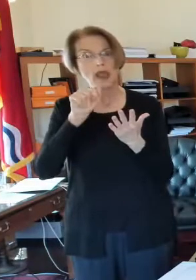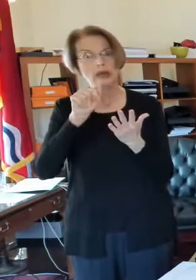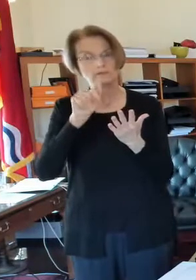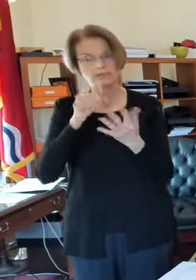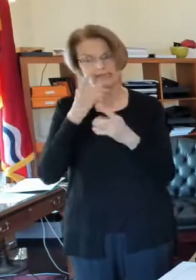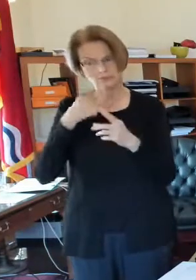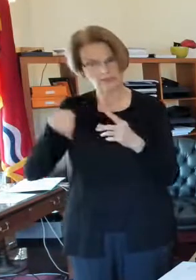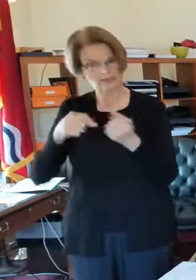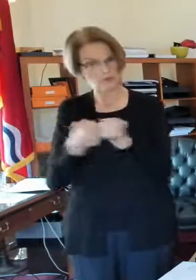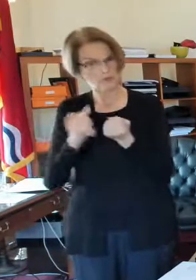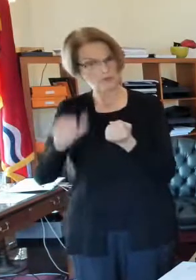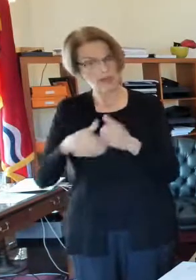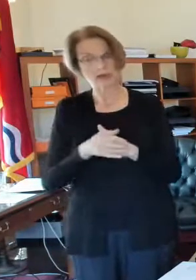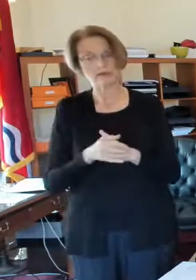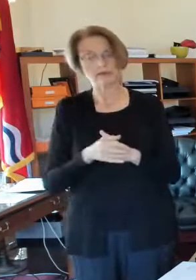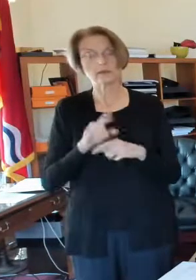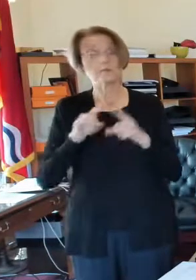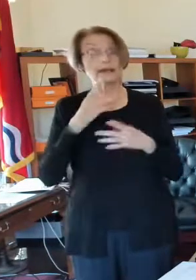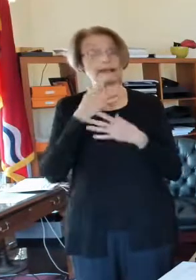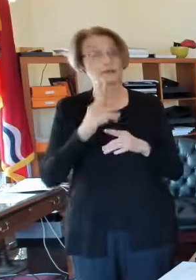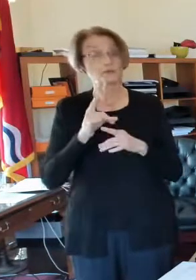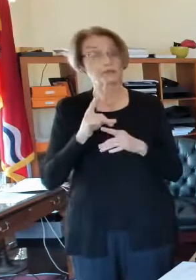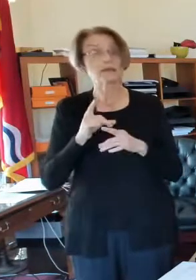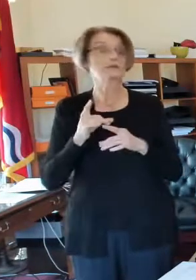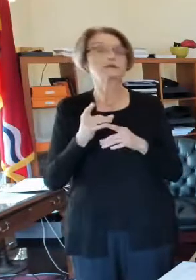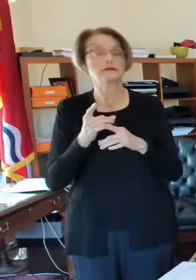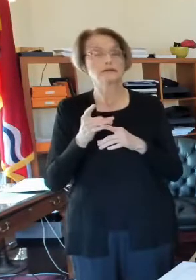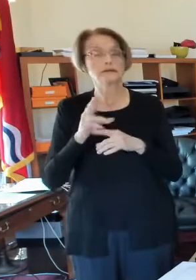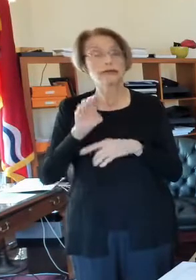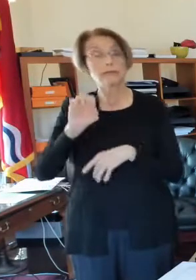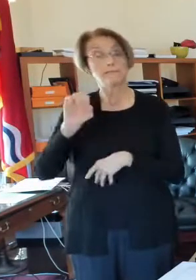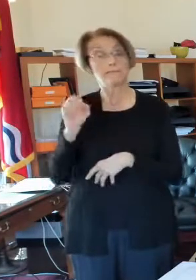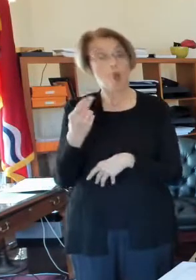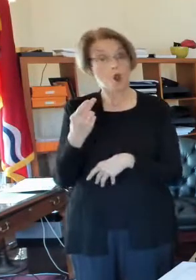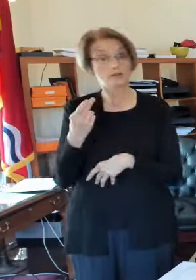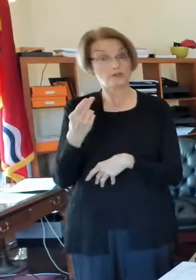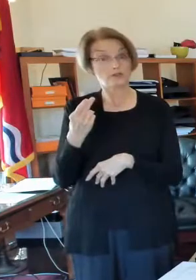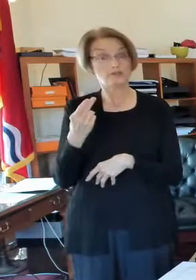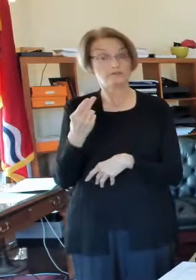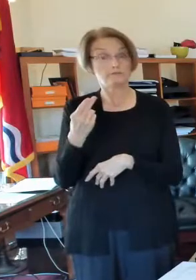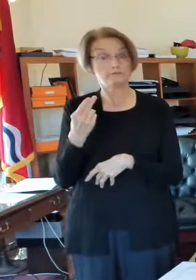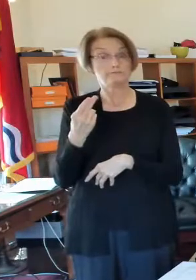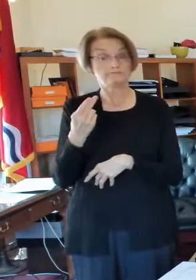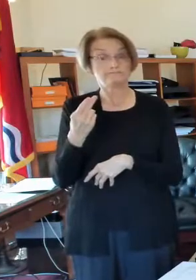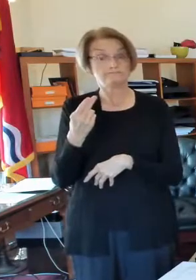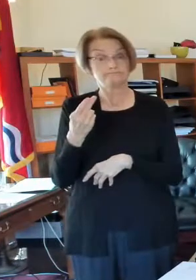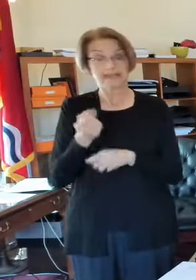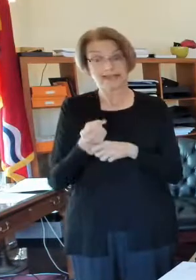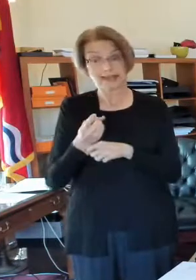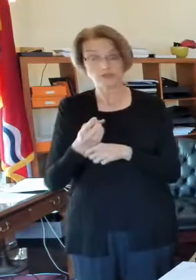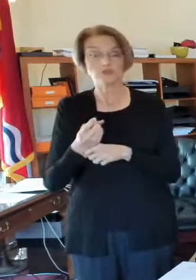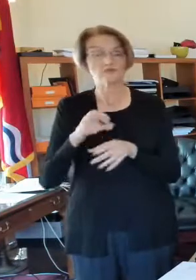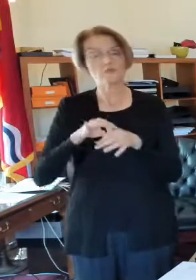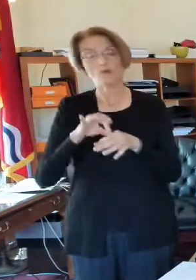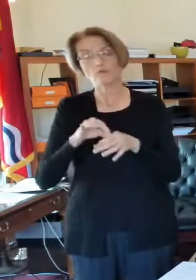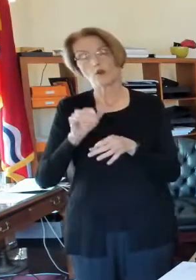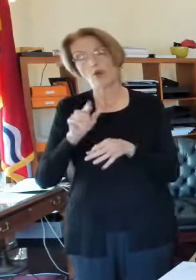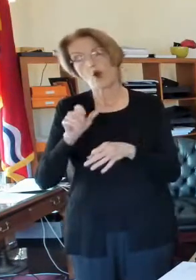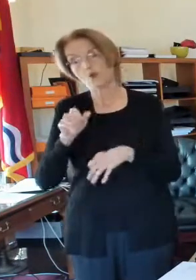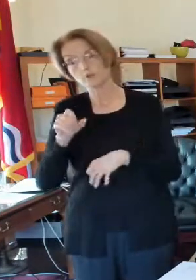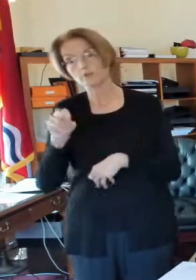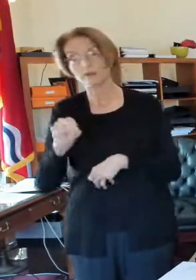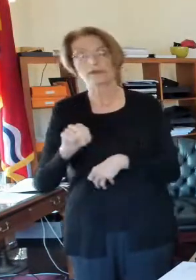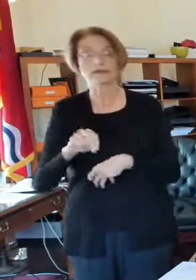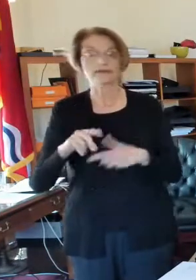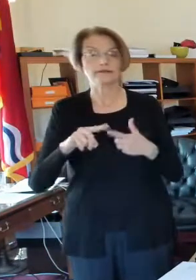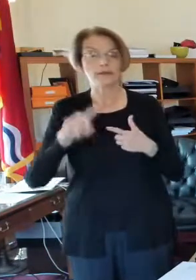this is that in March, when you go to the polls to vote for your alderman, or vote for mayor,